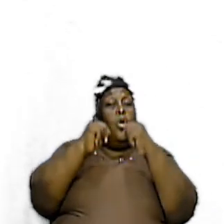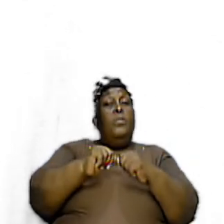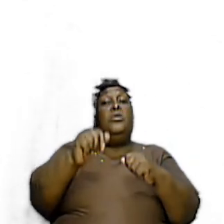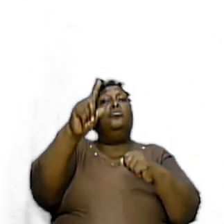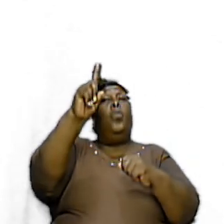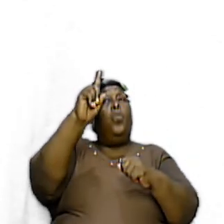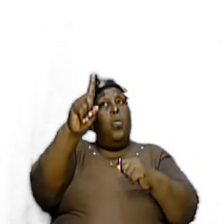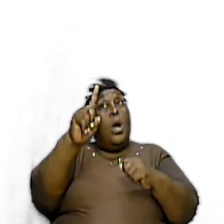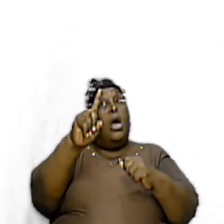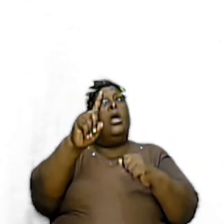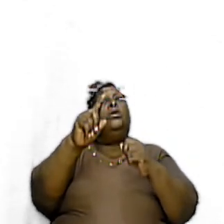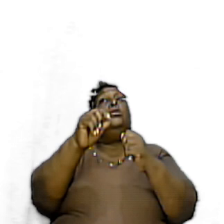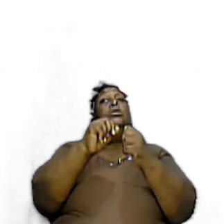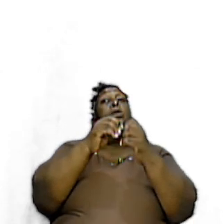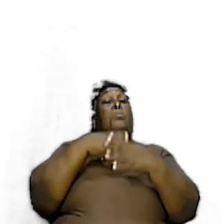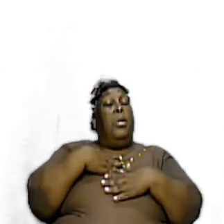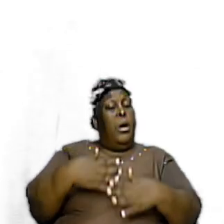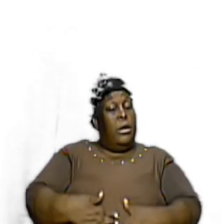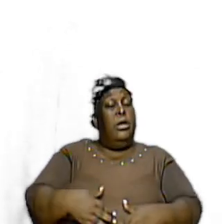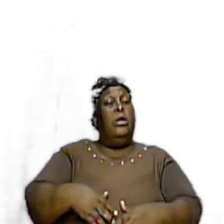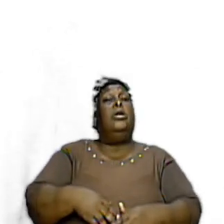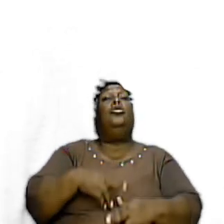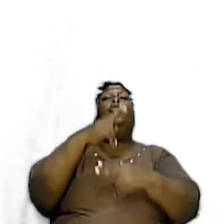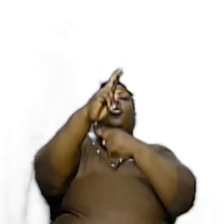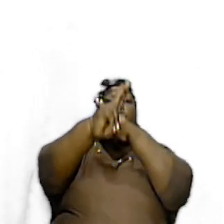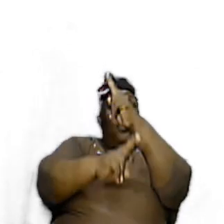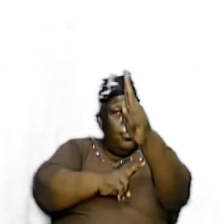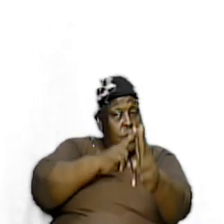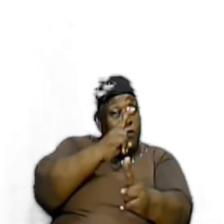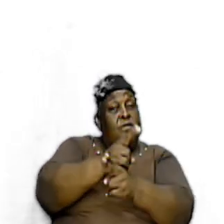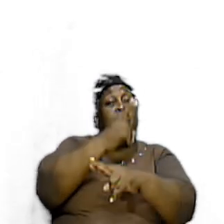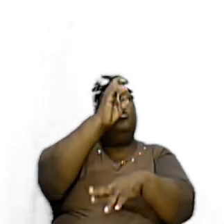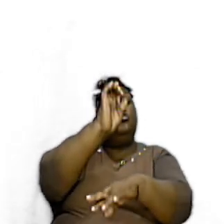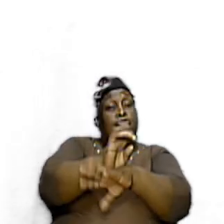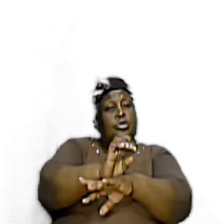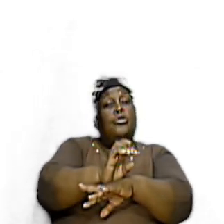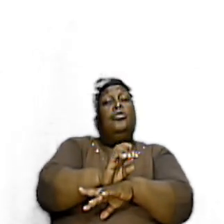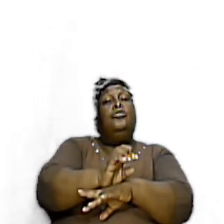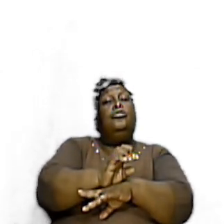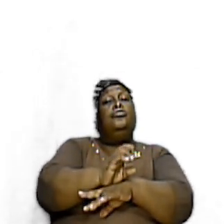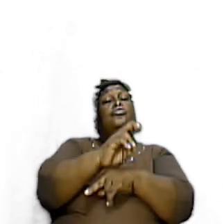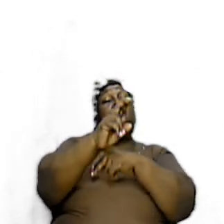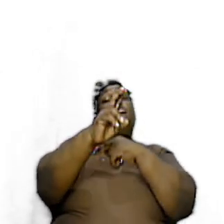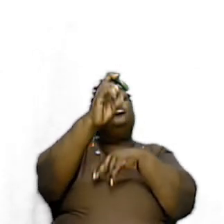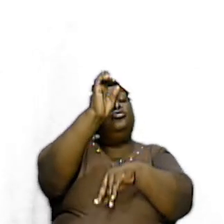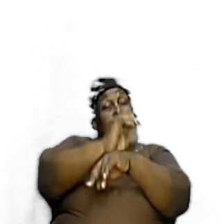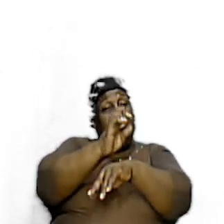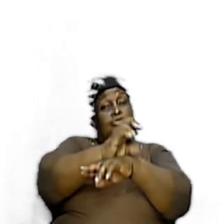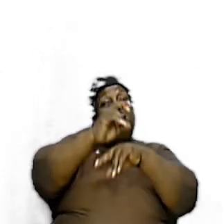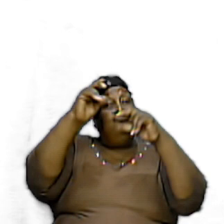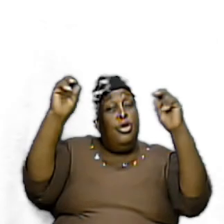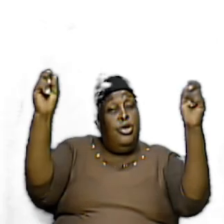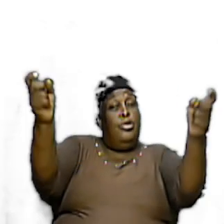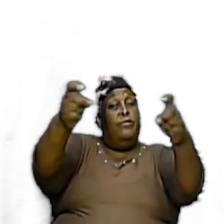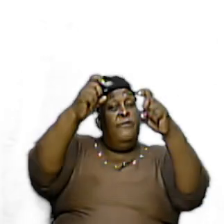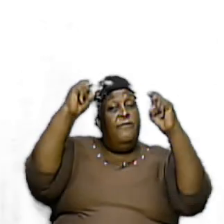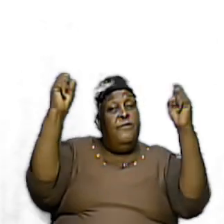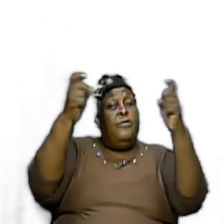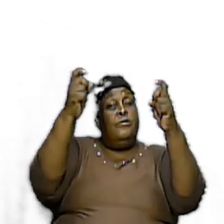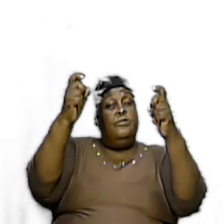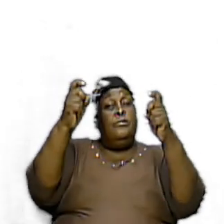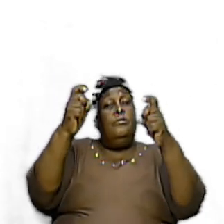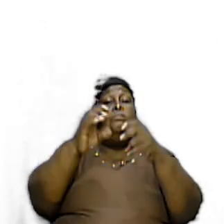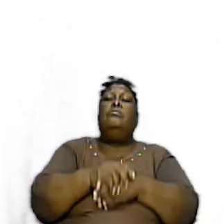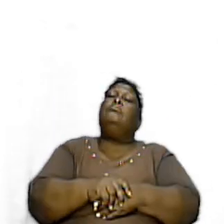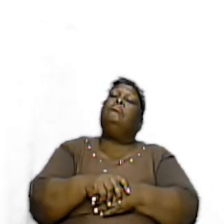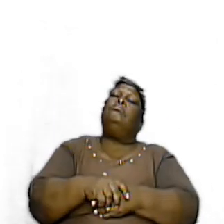Body One Church The Universal Church The Church Triumphant That Is What Is Being Referred To Here In